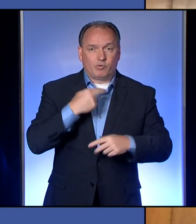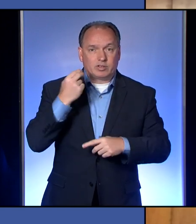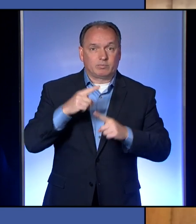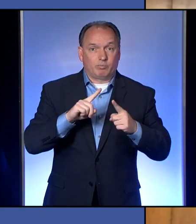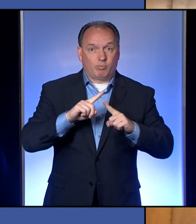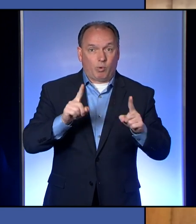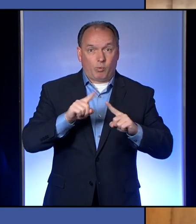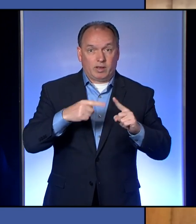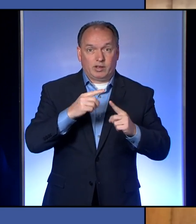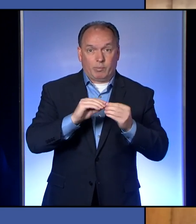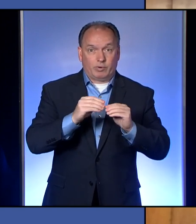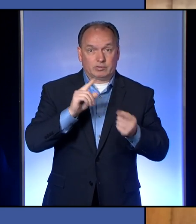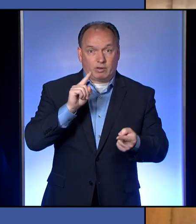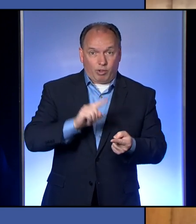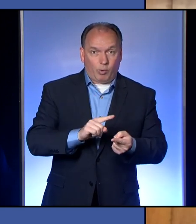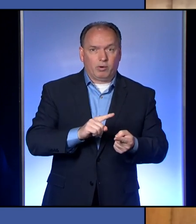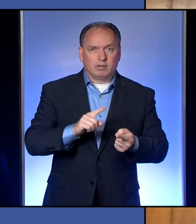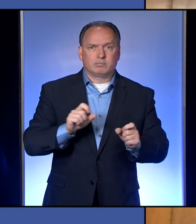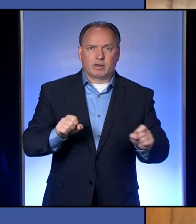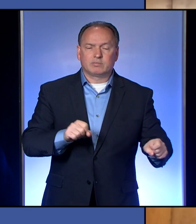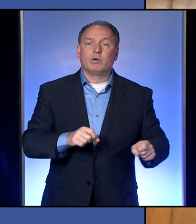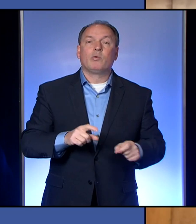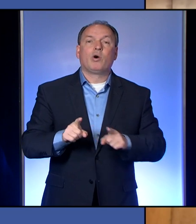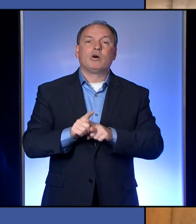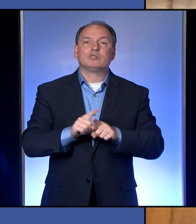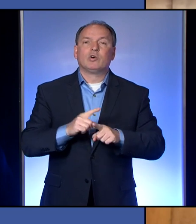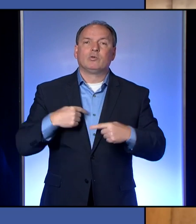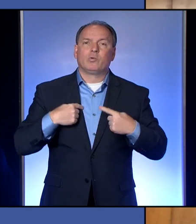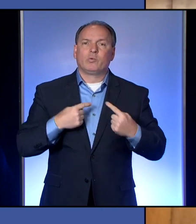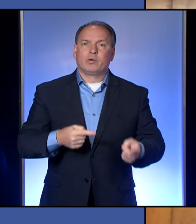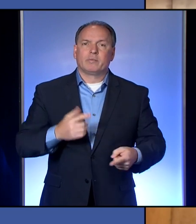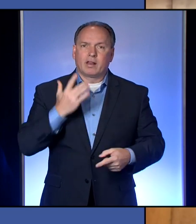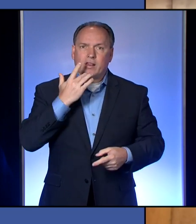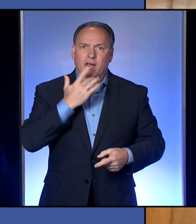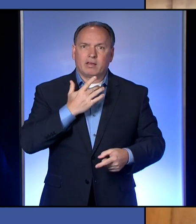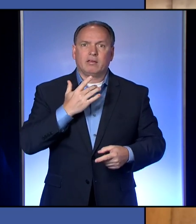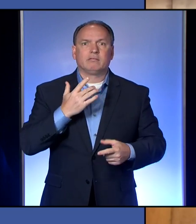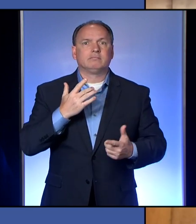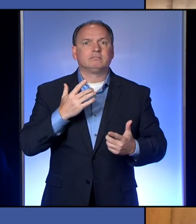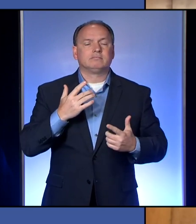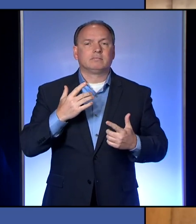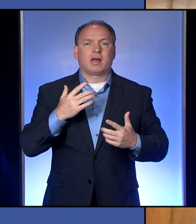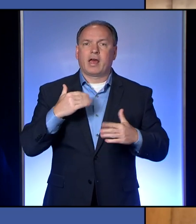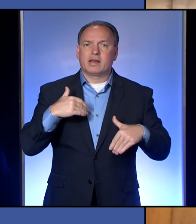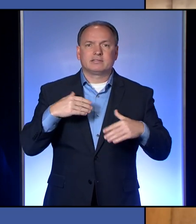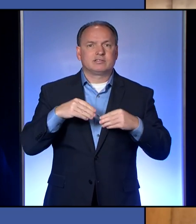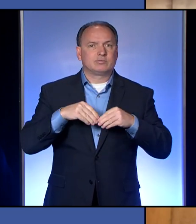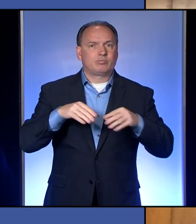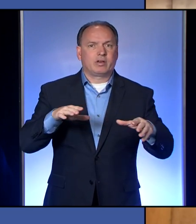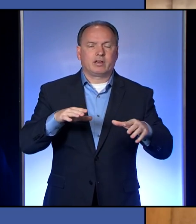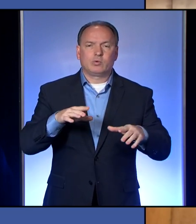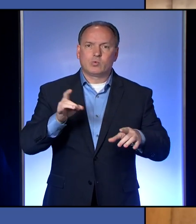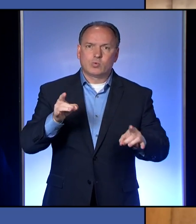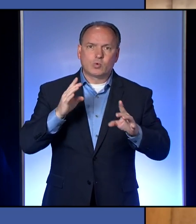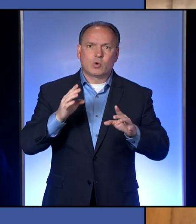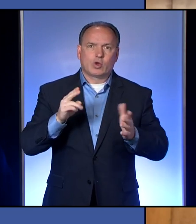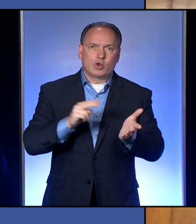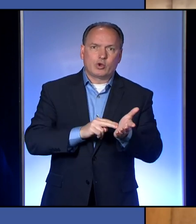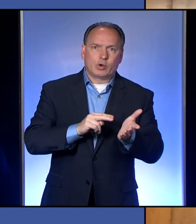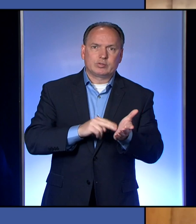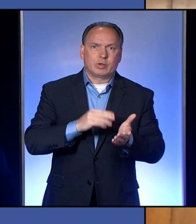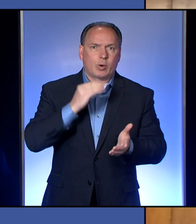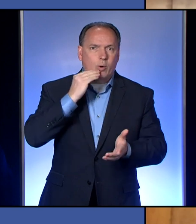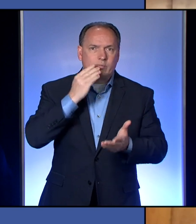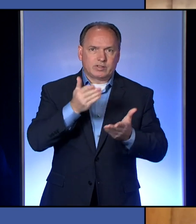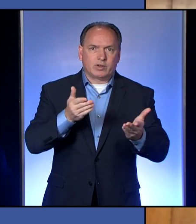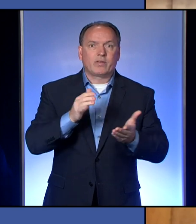lower, it actually is possible. We've also been fortunate that it has not spread dramatically to the nursing homes here, which are